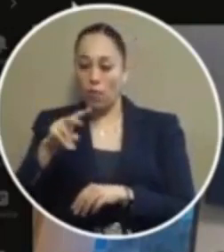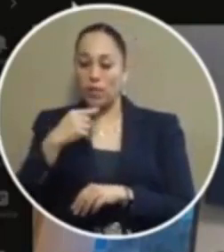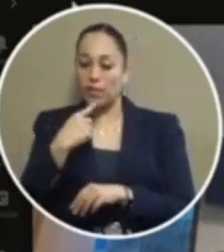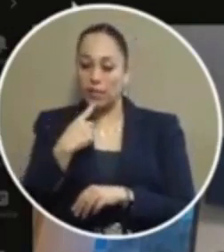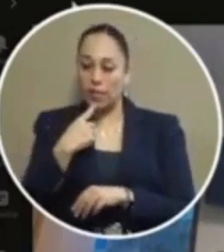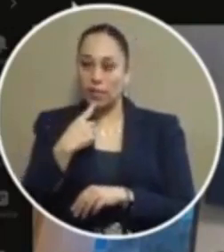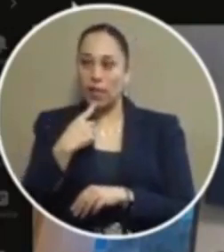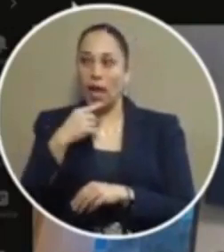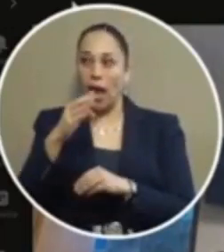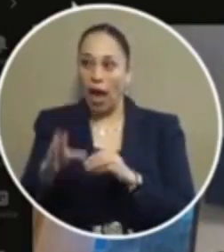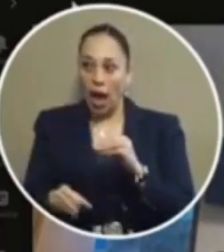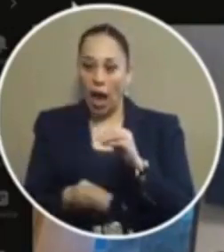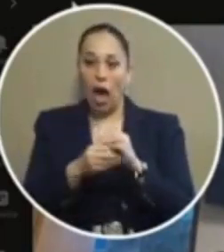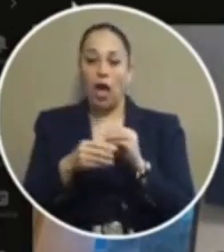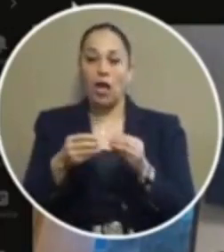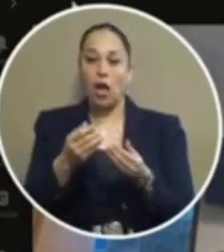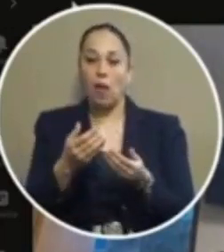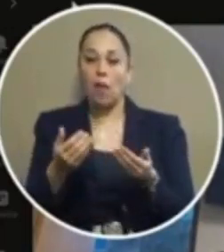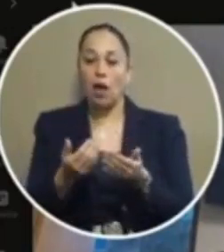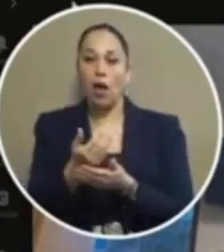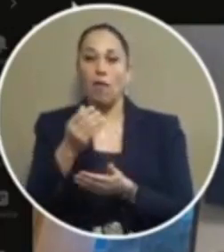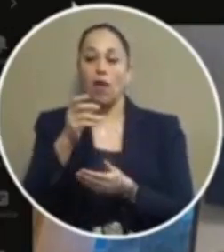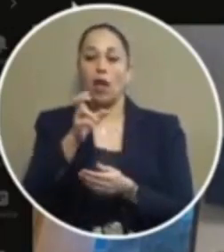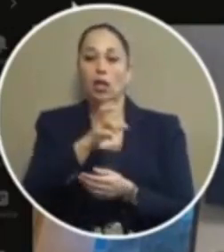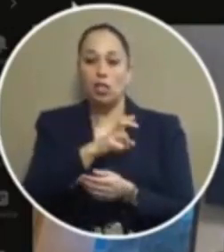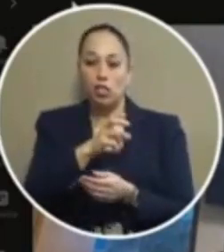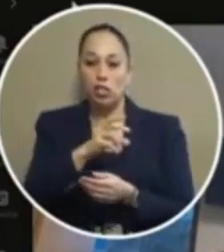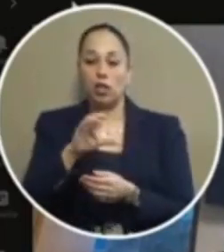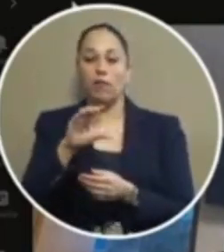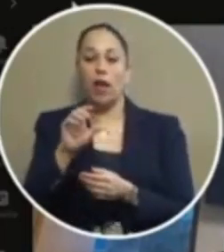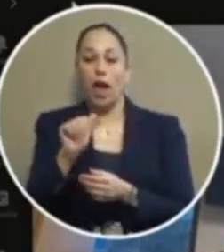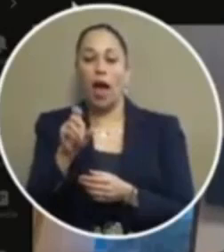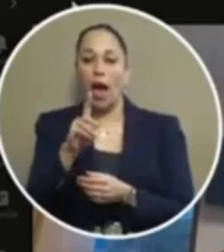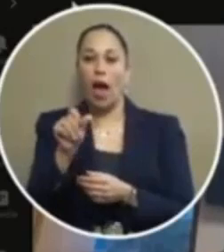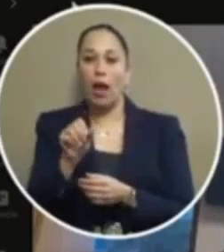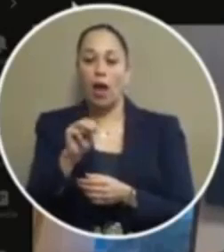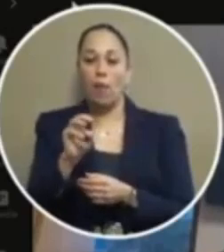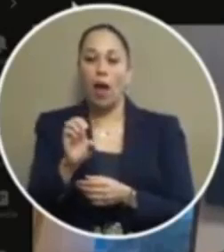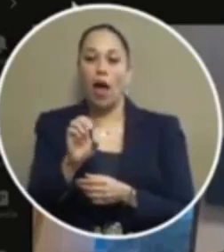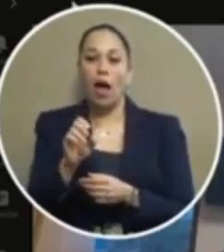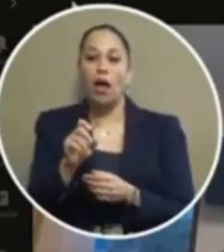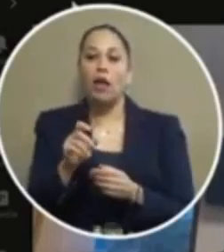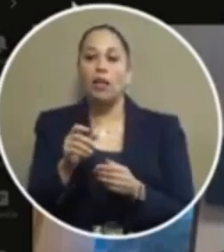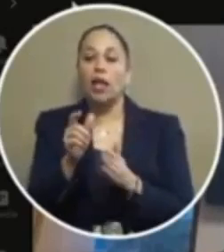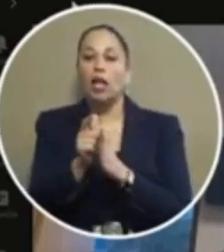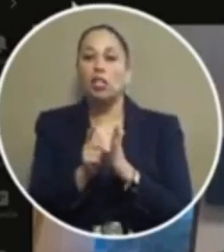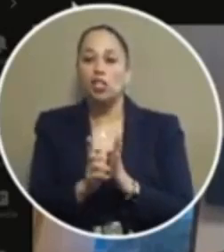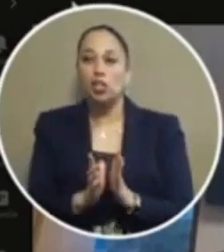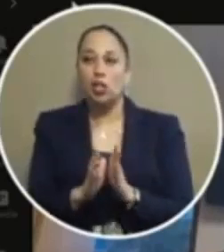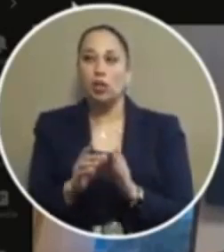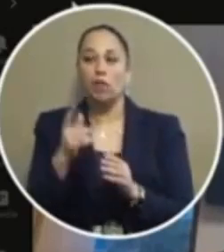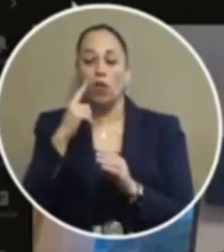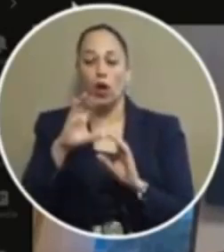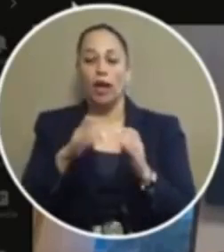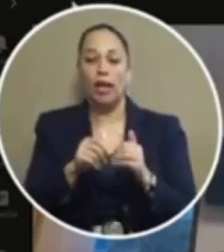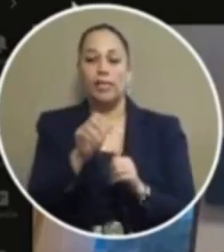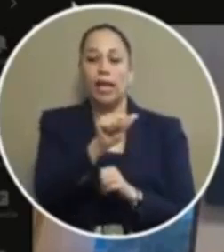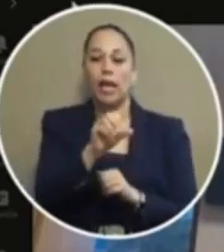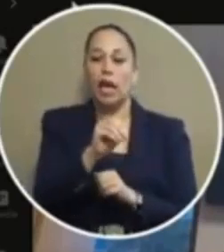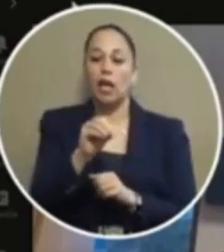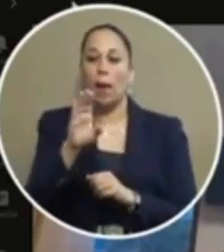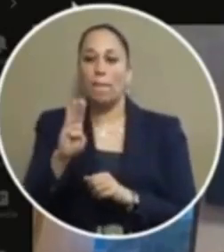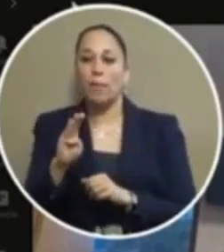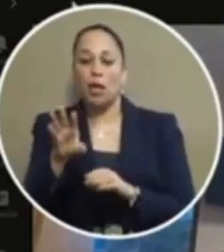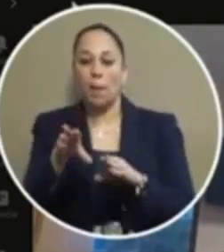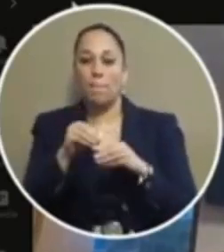staff added update by chief allen and district attorney regarding setting release resolution on a class a and b possession of